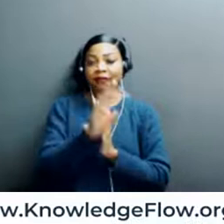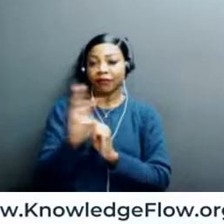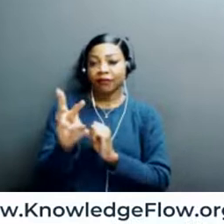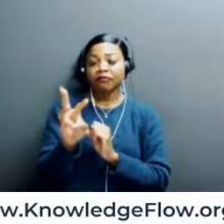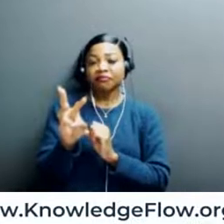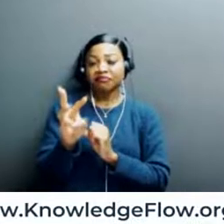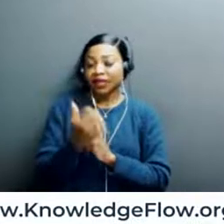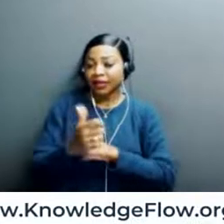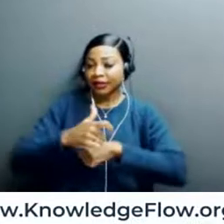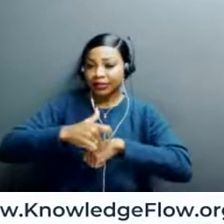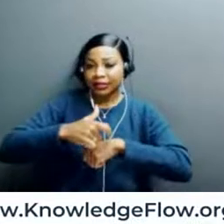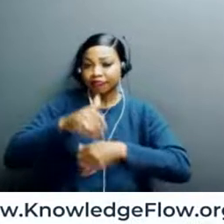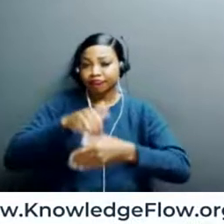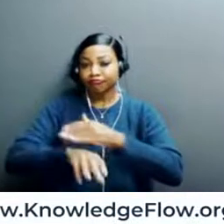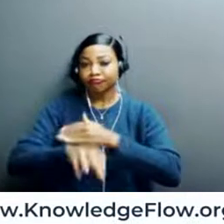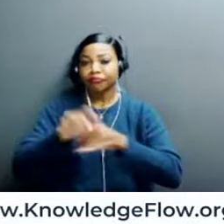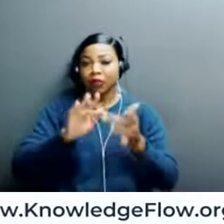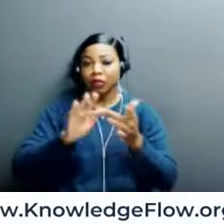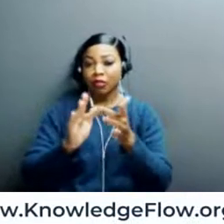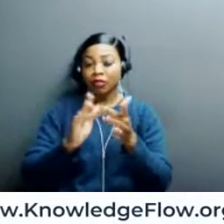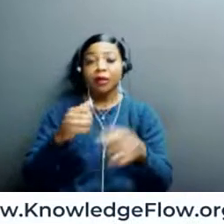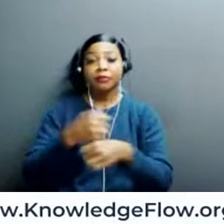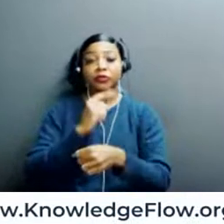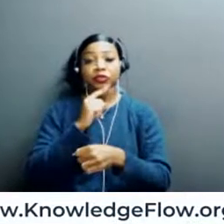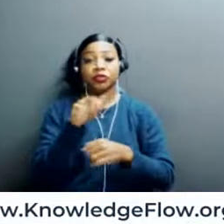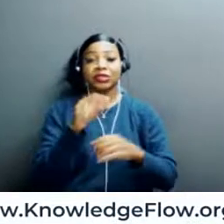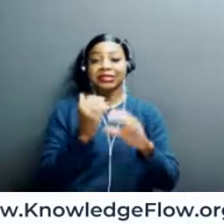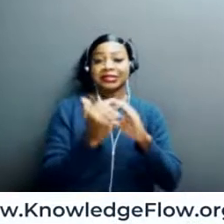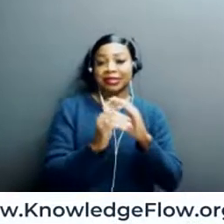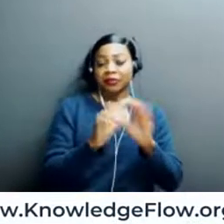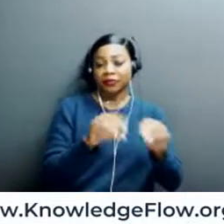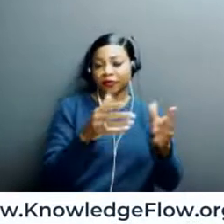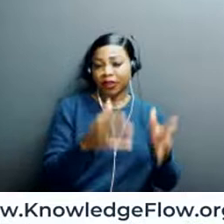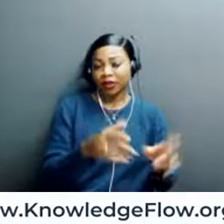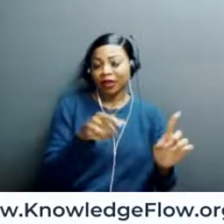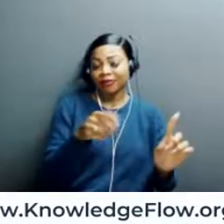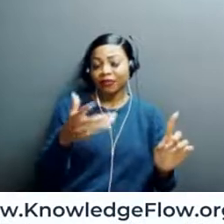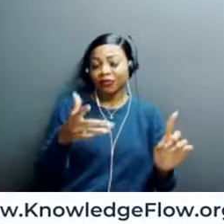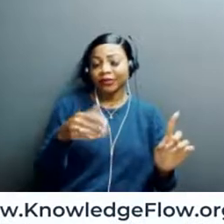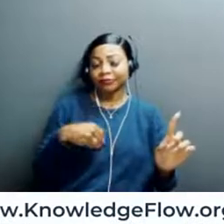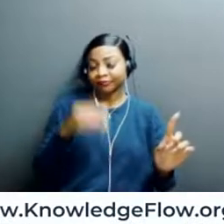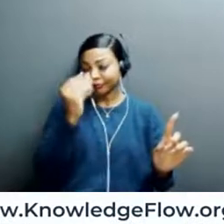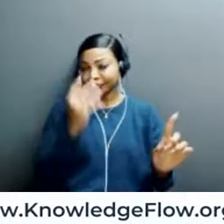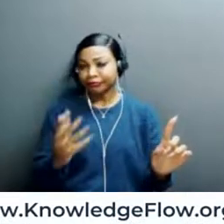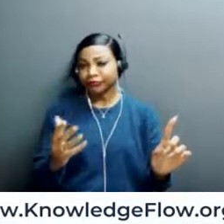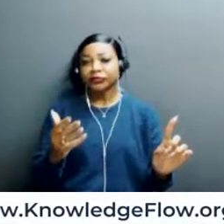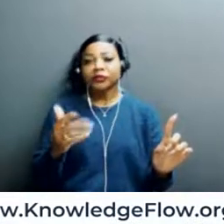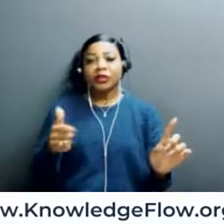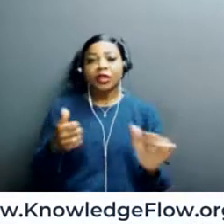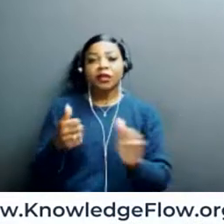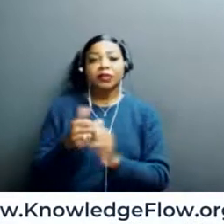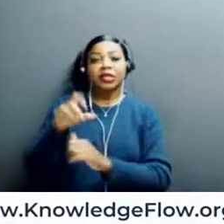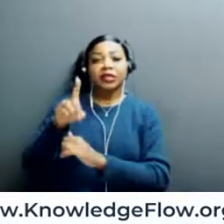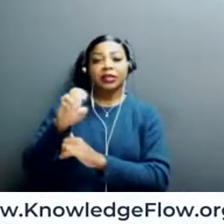And make sure that your email service provider and when you're sending this was mentioned in the previous topic with Deborah with regard to